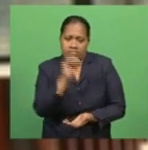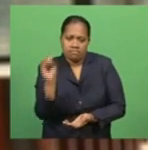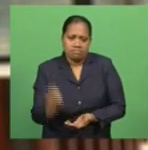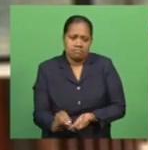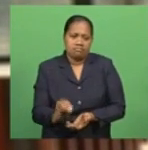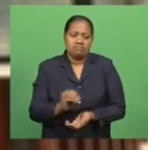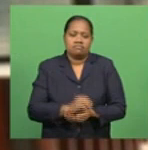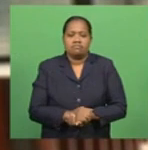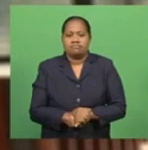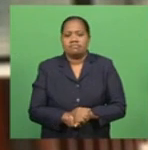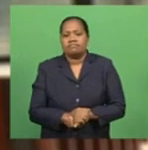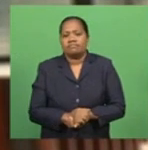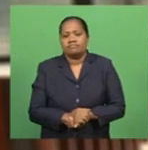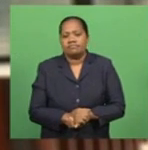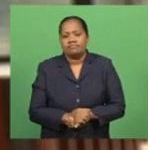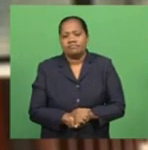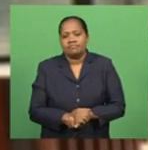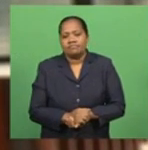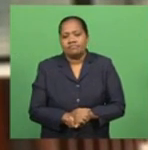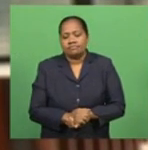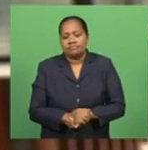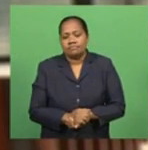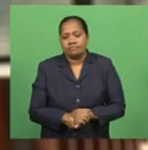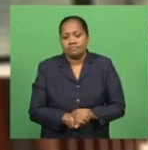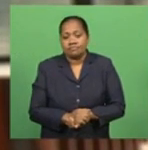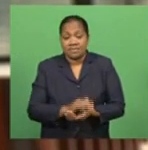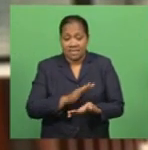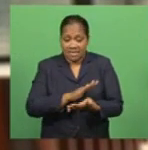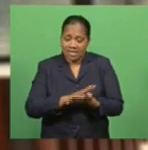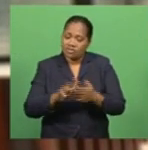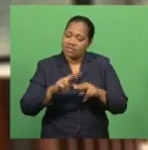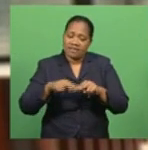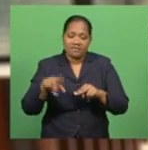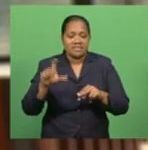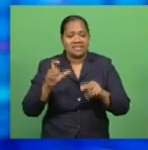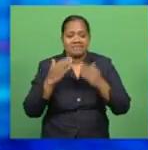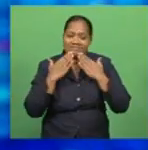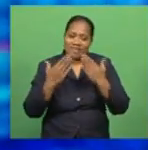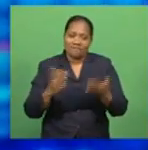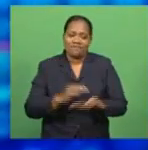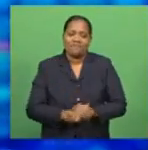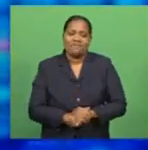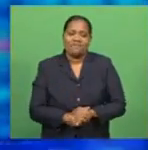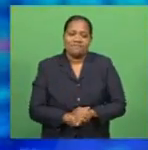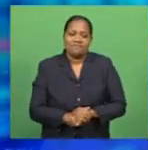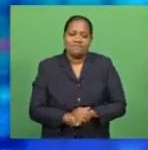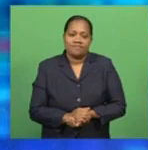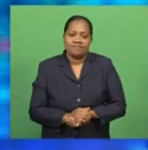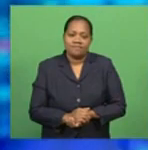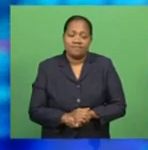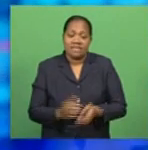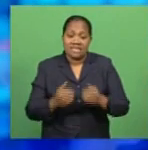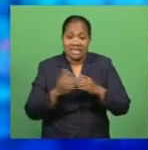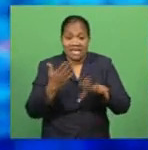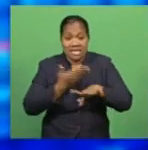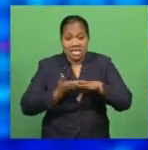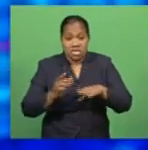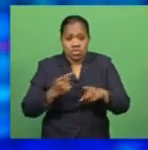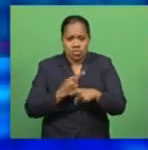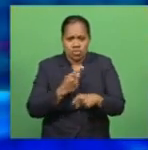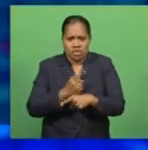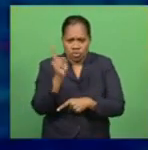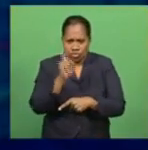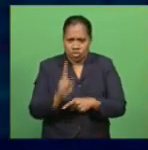set on March 23rd. And that's all from HFC Bank for now, Vinaka. Start off a new week and let's look at today's